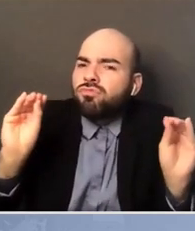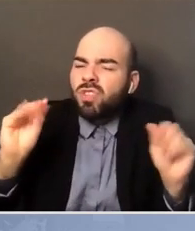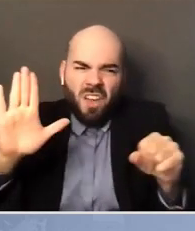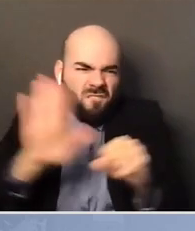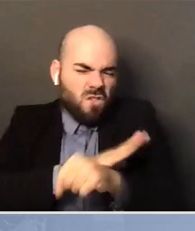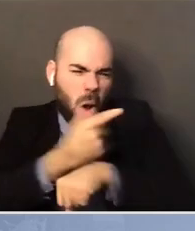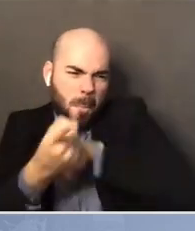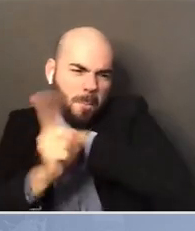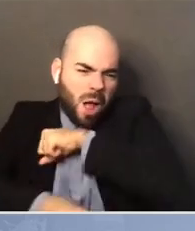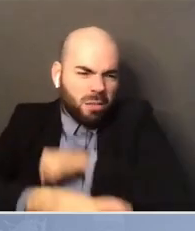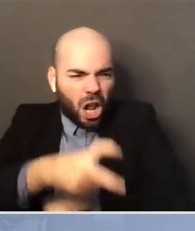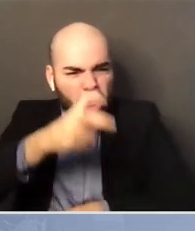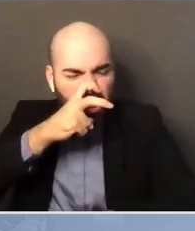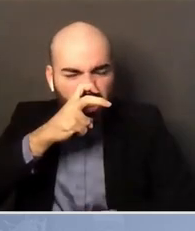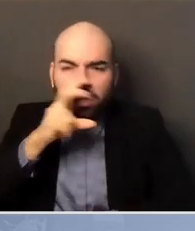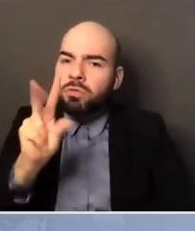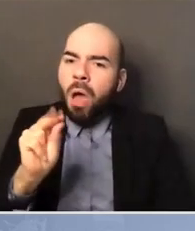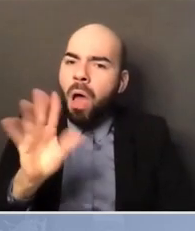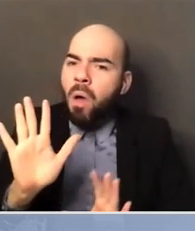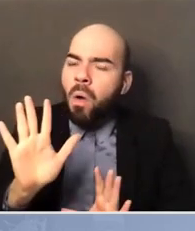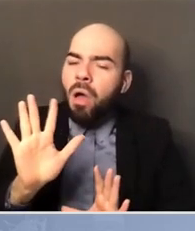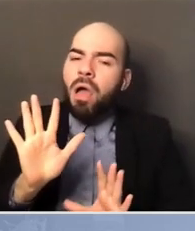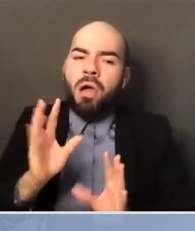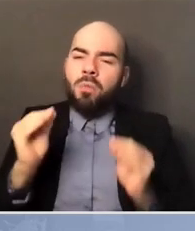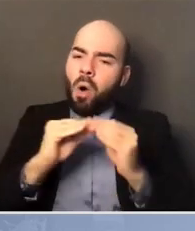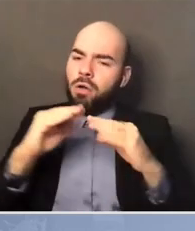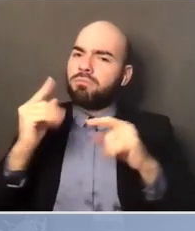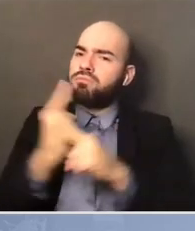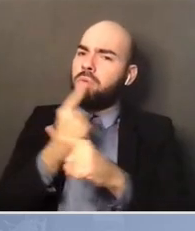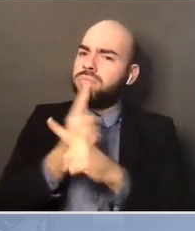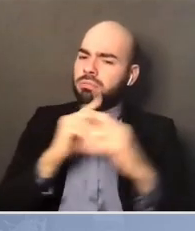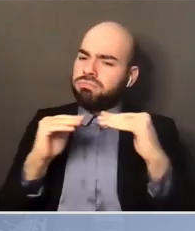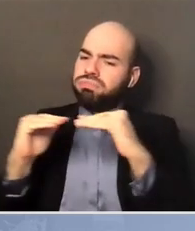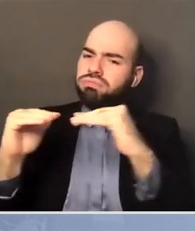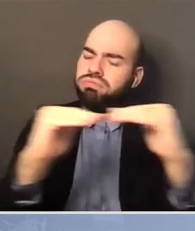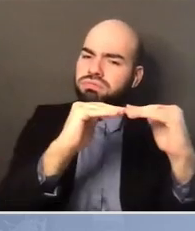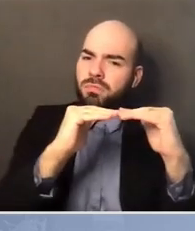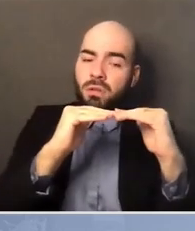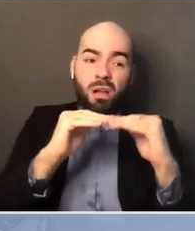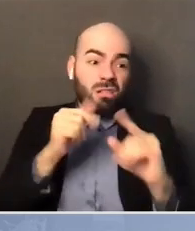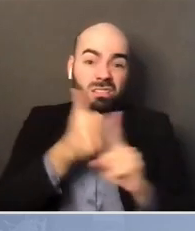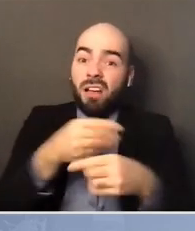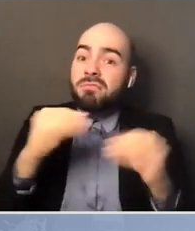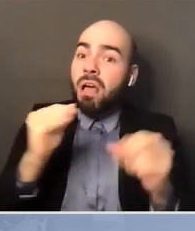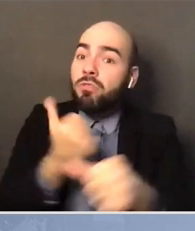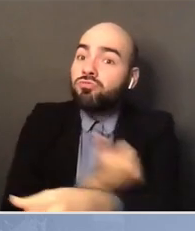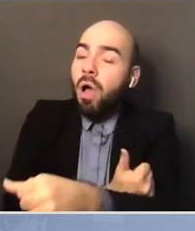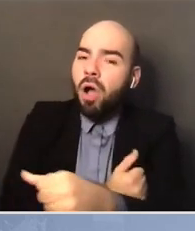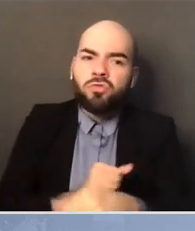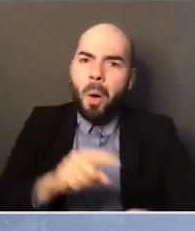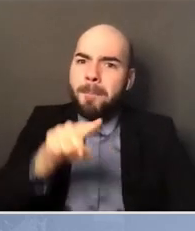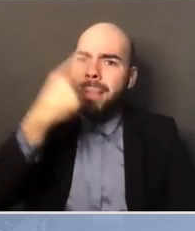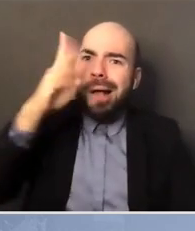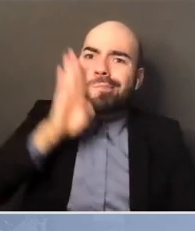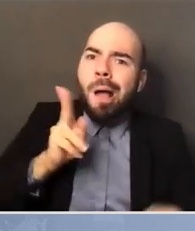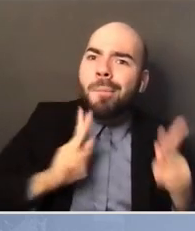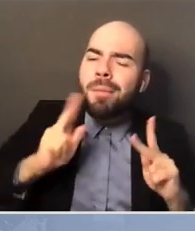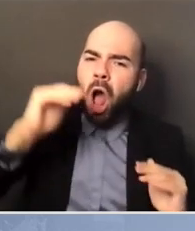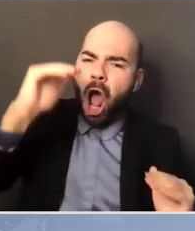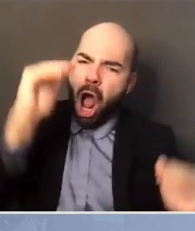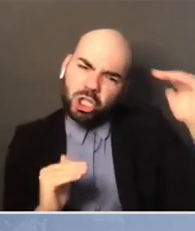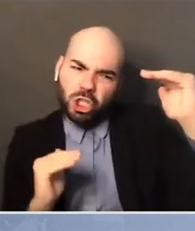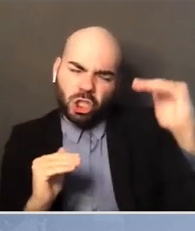proportionally. Don't don't don't just assume that we want maximum sentences in every situation, because that